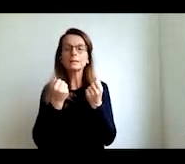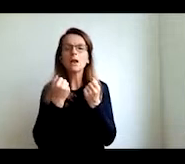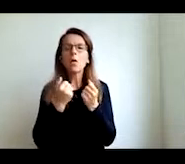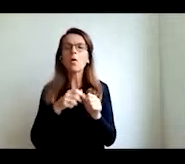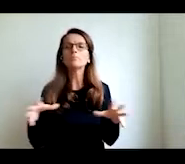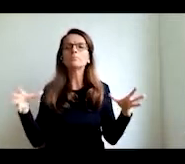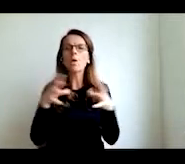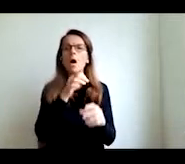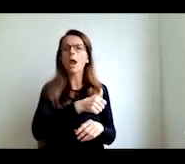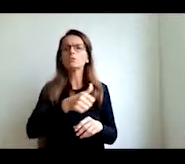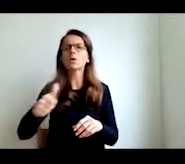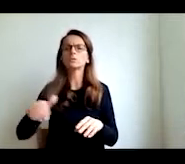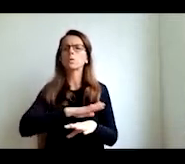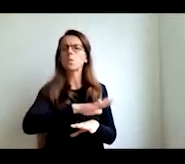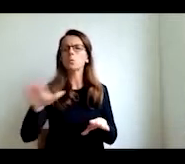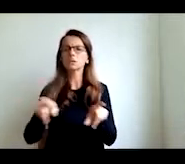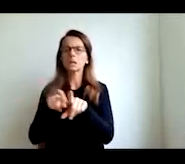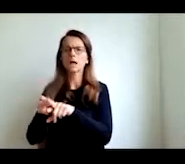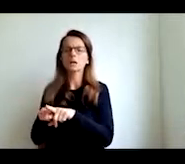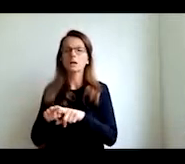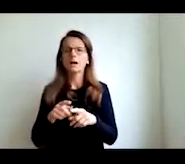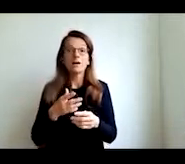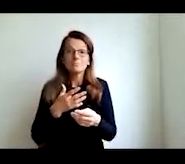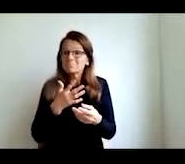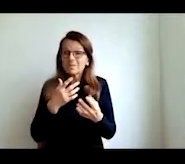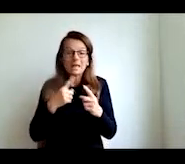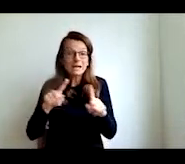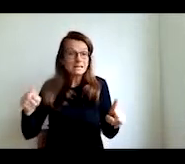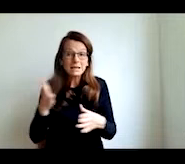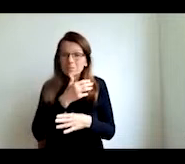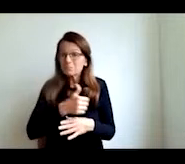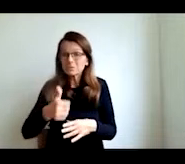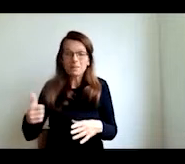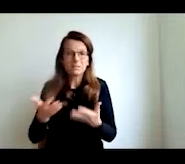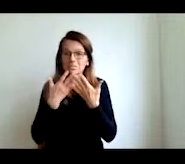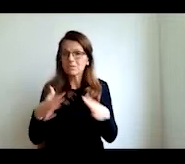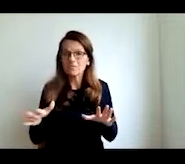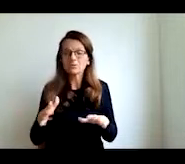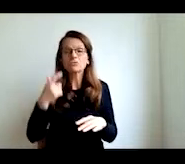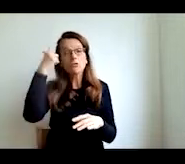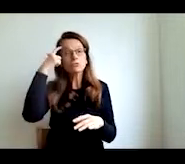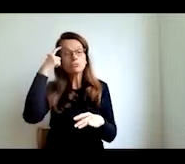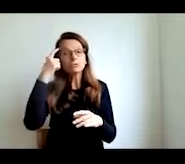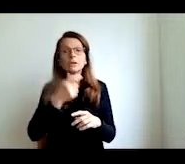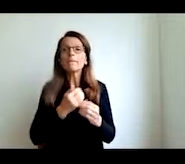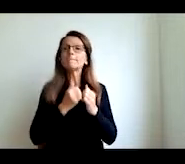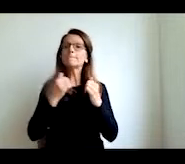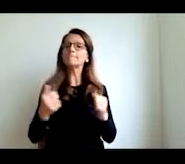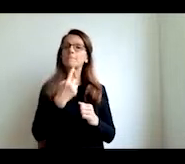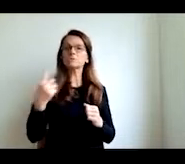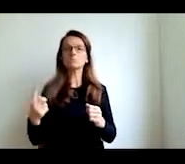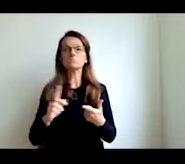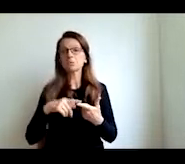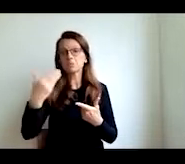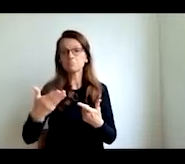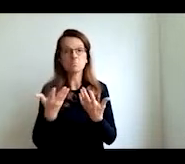squashing individual differences cultural uniqueness now you know helping students gain